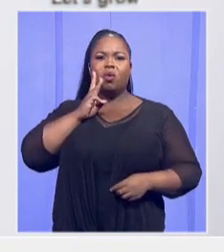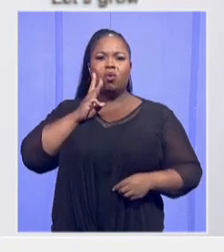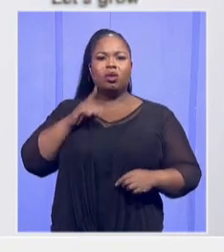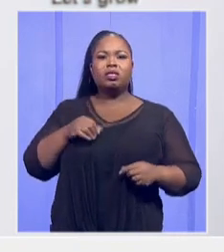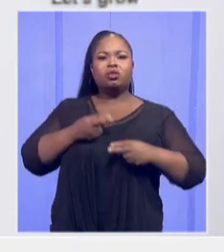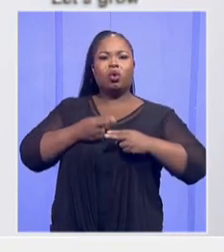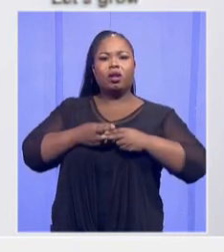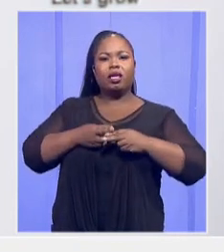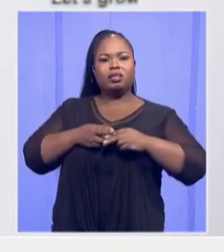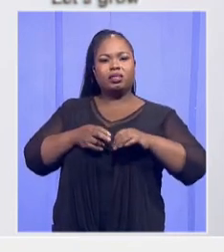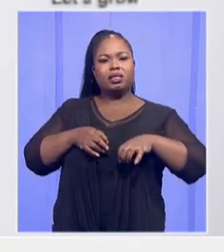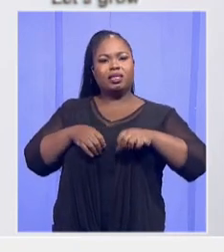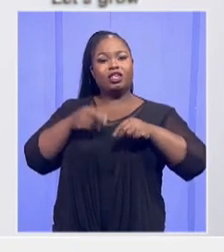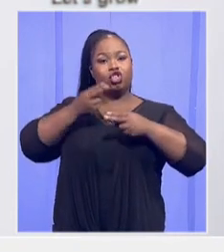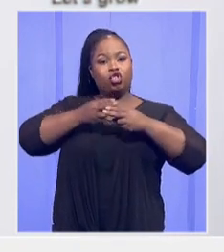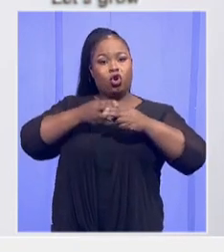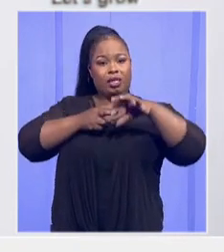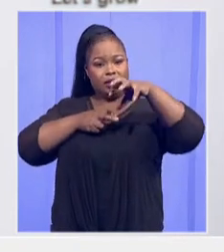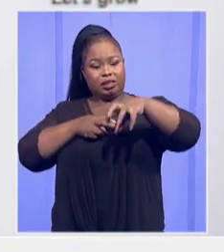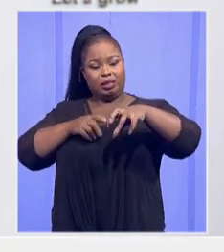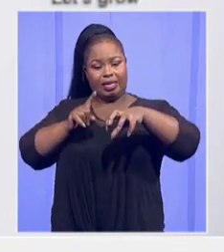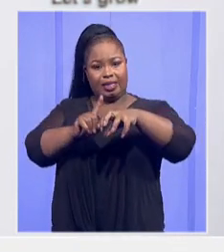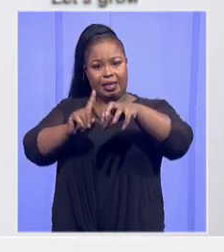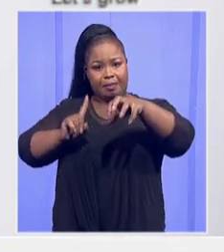at the back of the toilet.